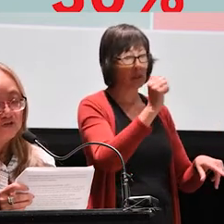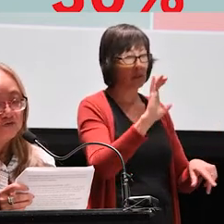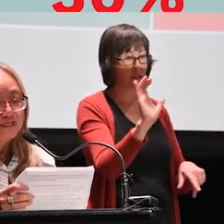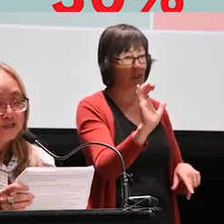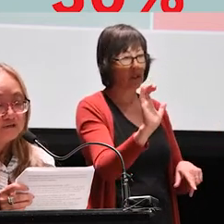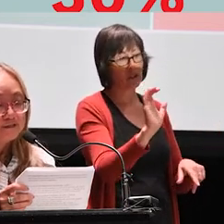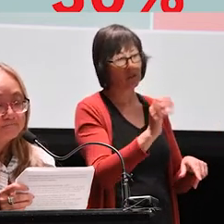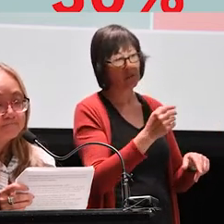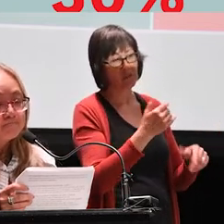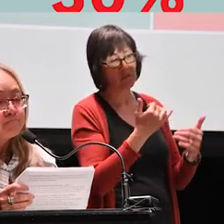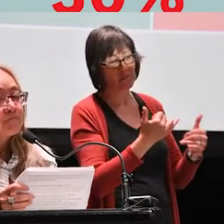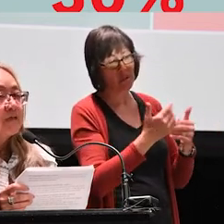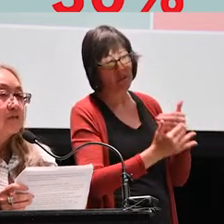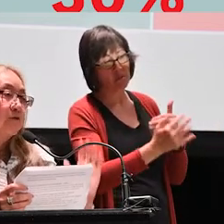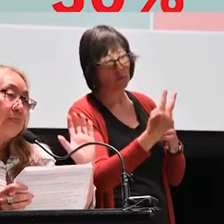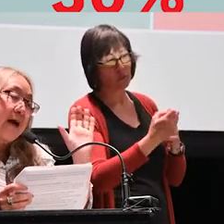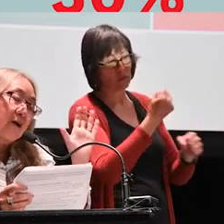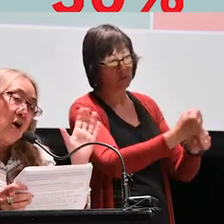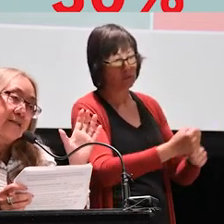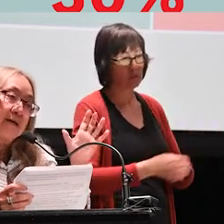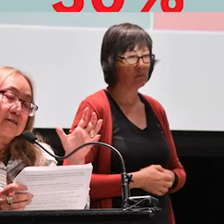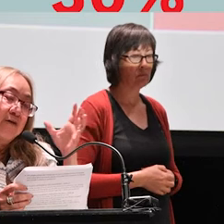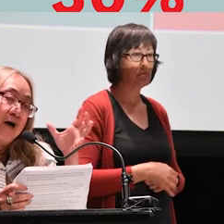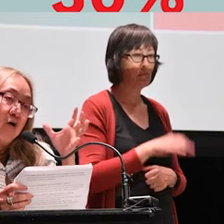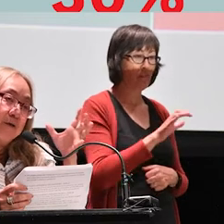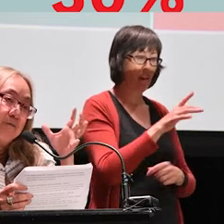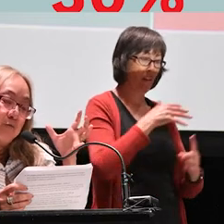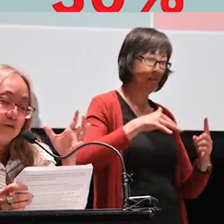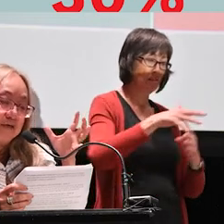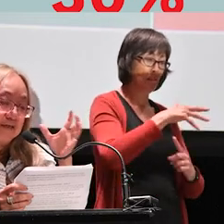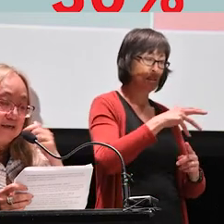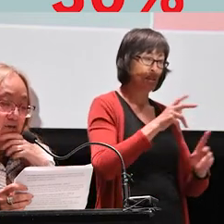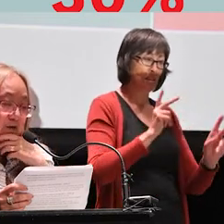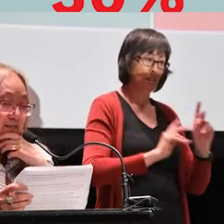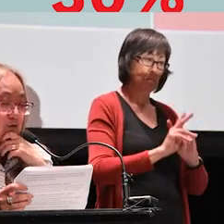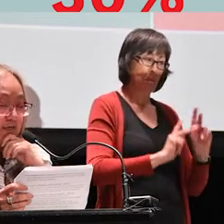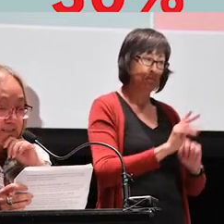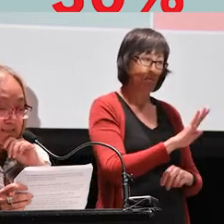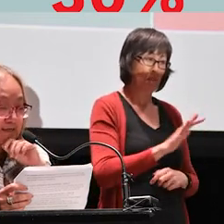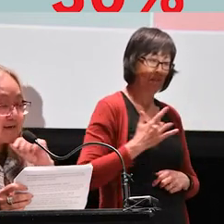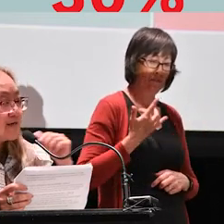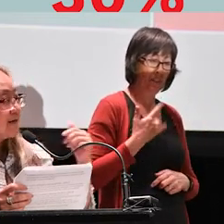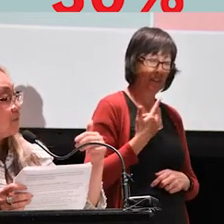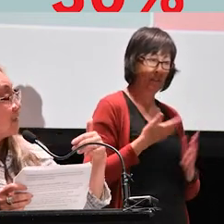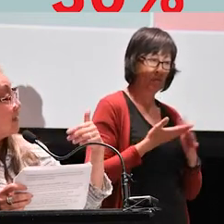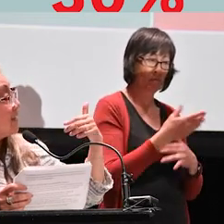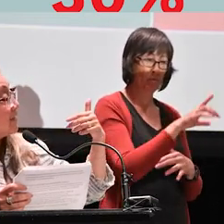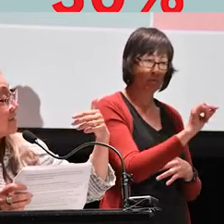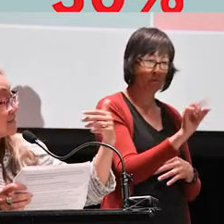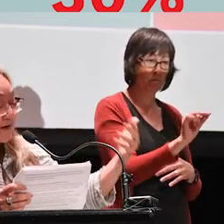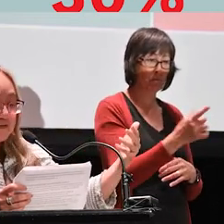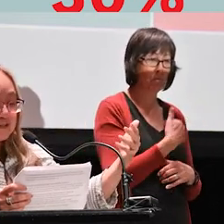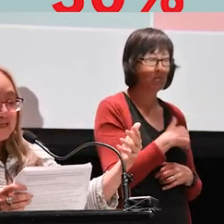next two years. So in that context of how people were feeling in 2020, we